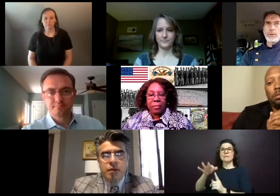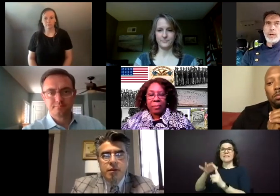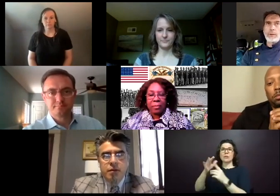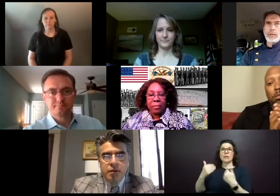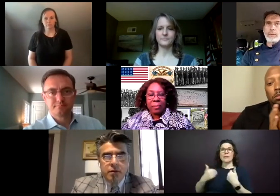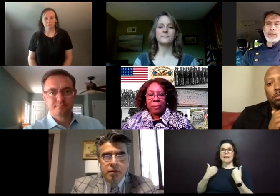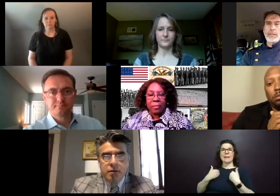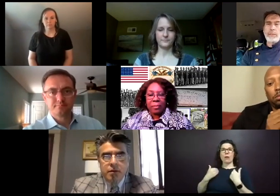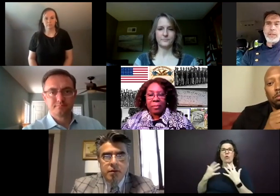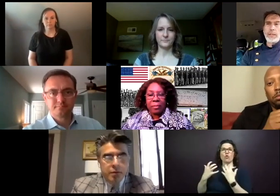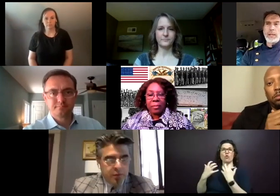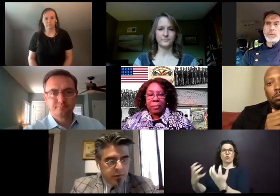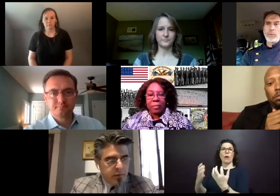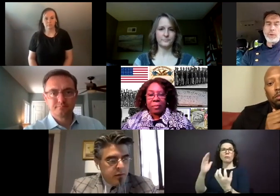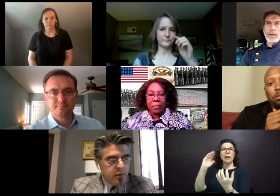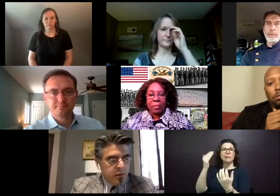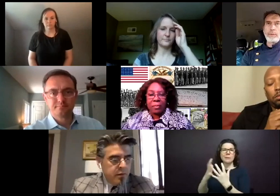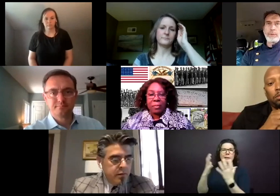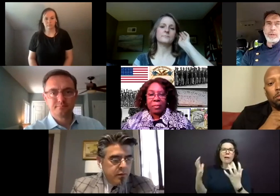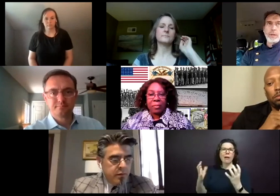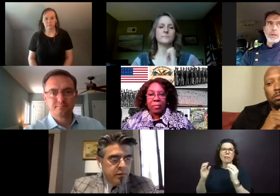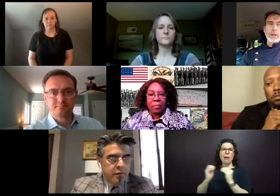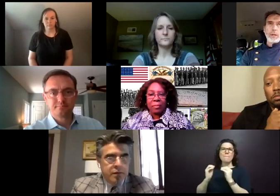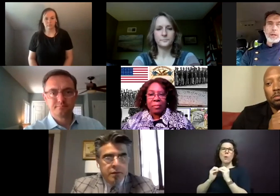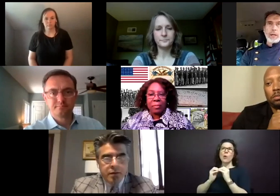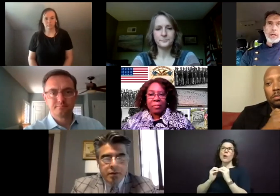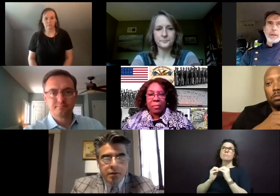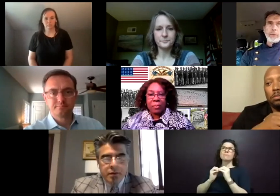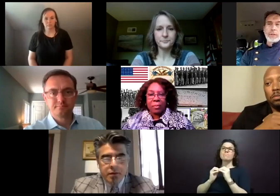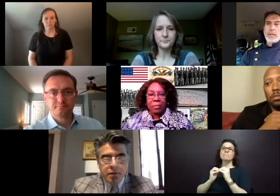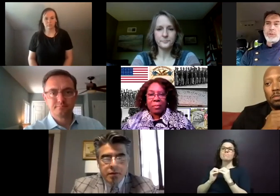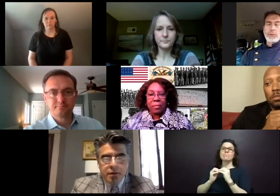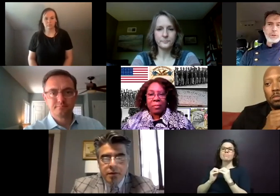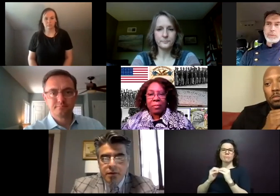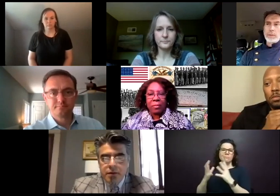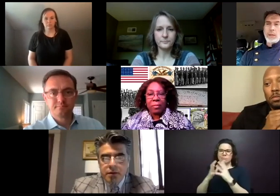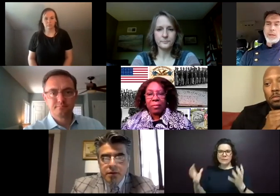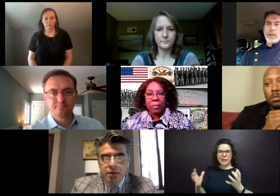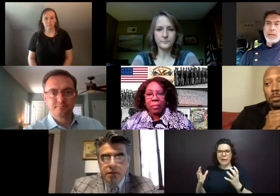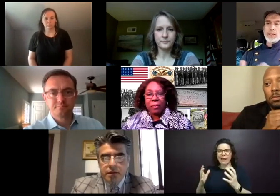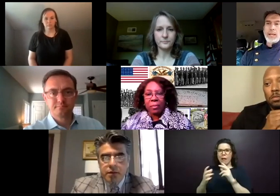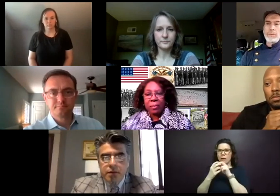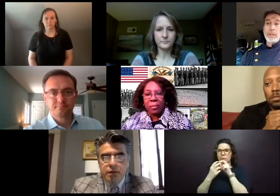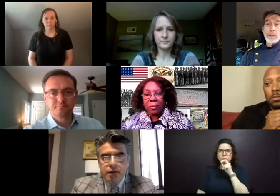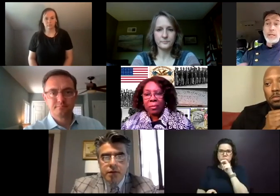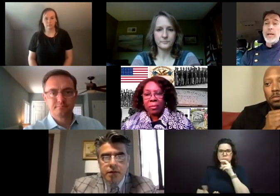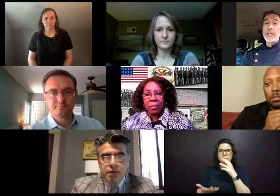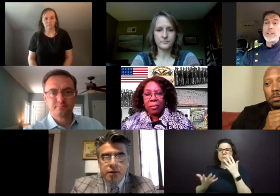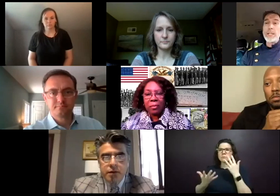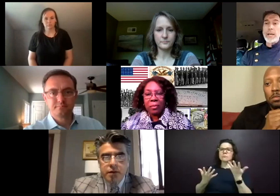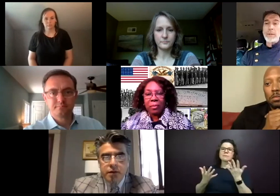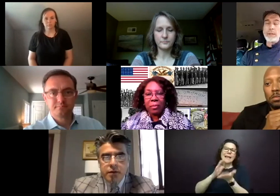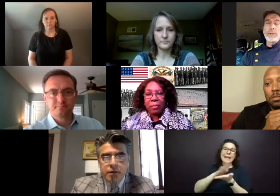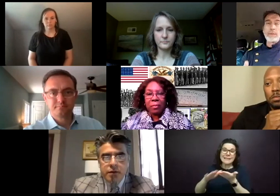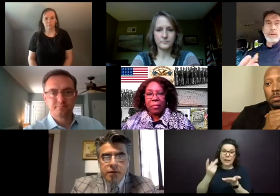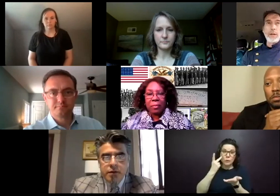crowd, um, I seem to get a lot more of, I mean, there's a lot of jaw droppers. I mean, a lot of times, and it's nice